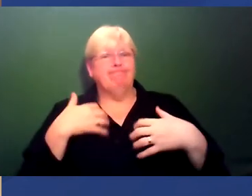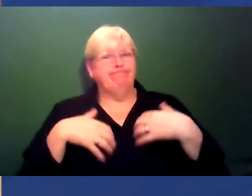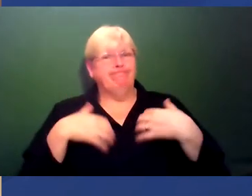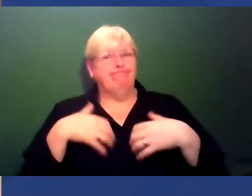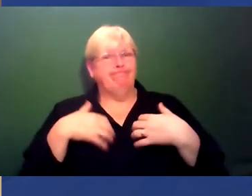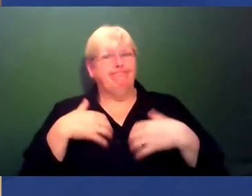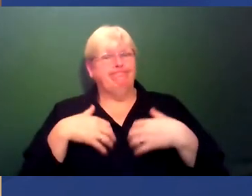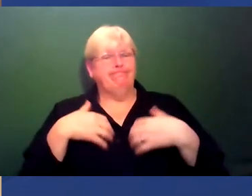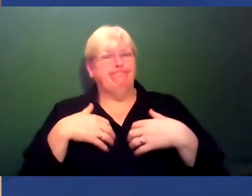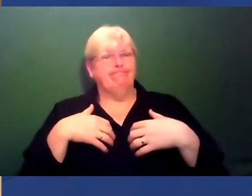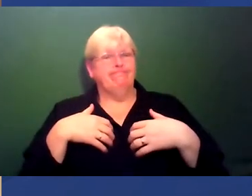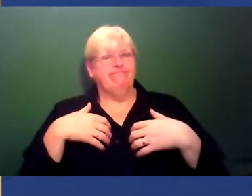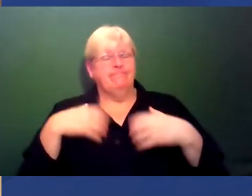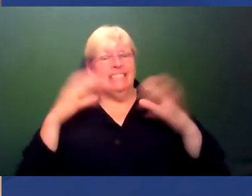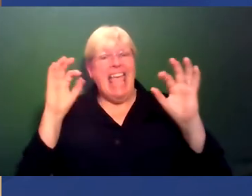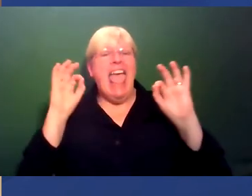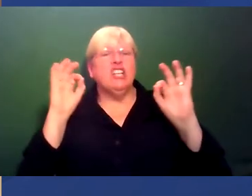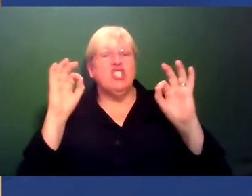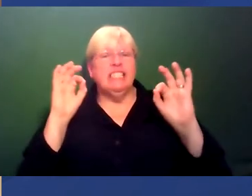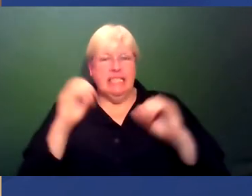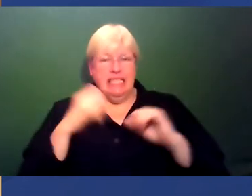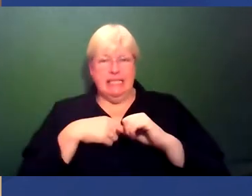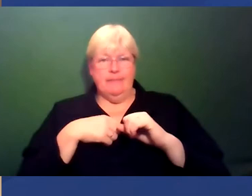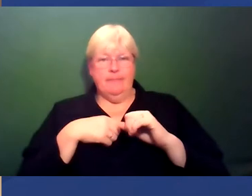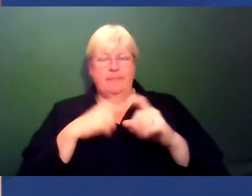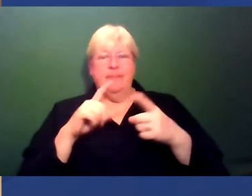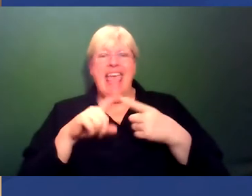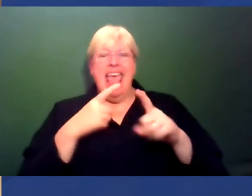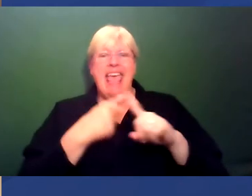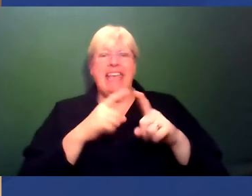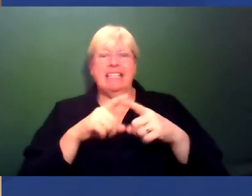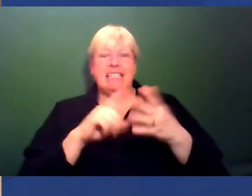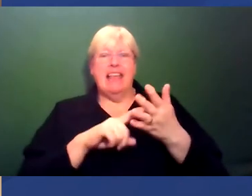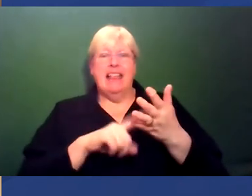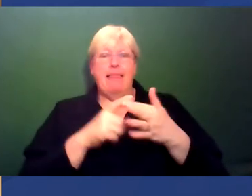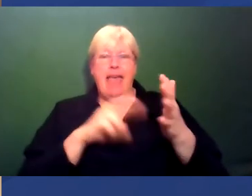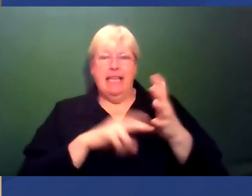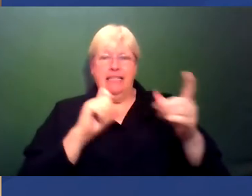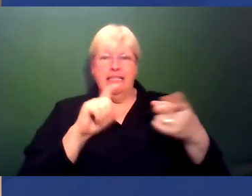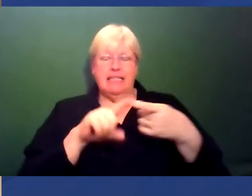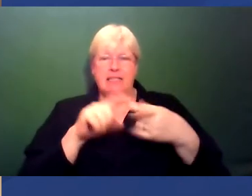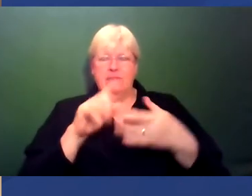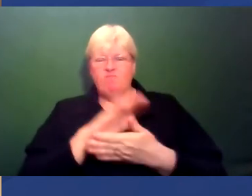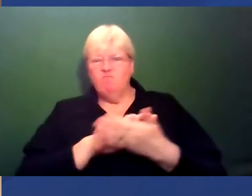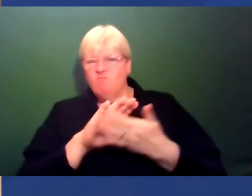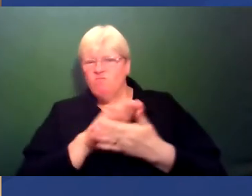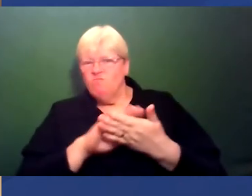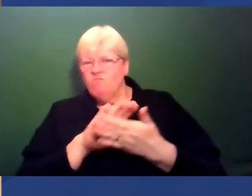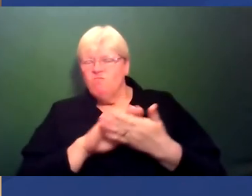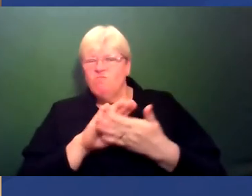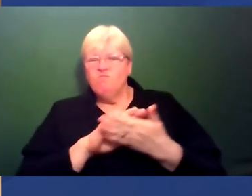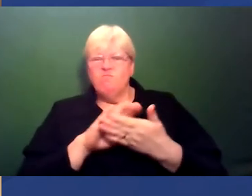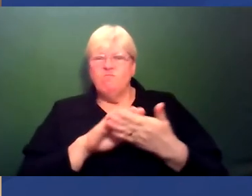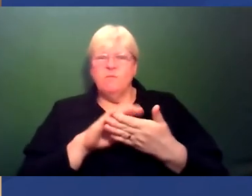is the notion of excellence. Like, and the notion of excellence being founded on a